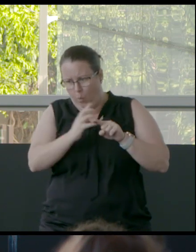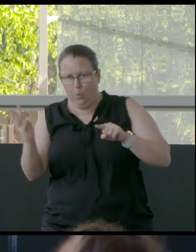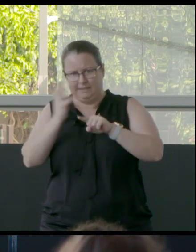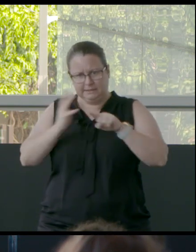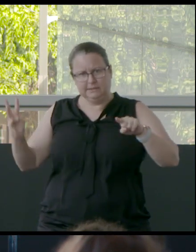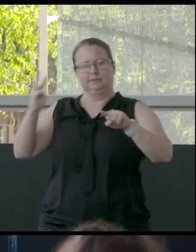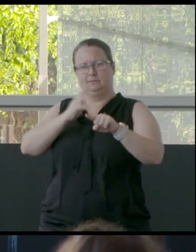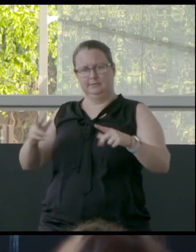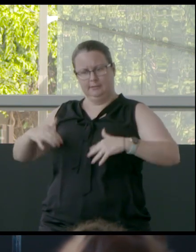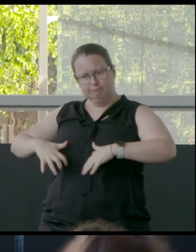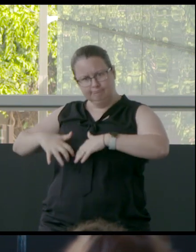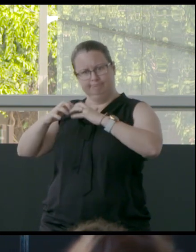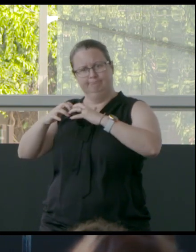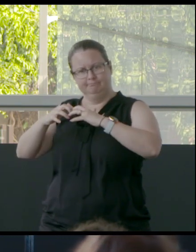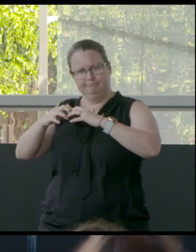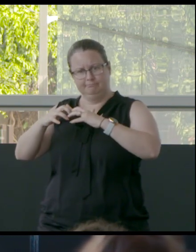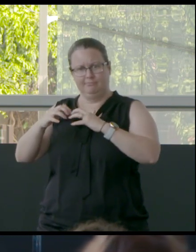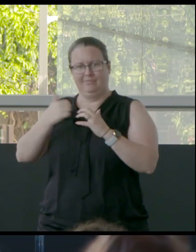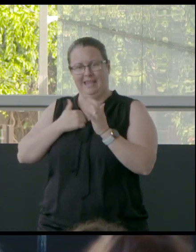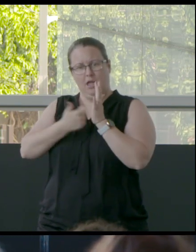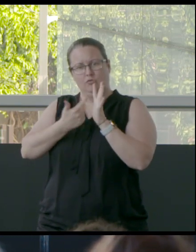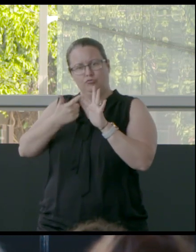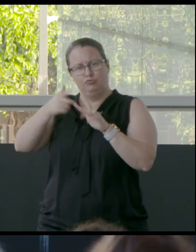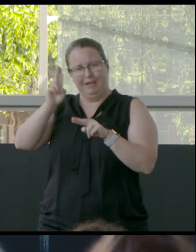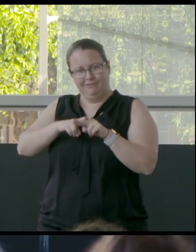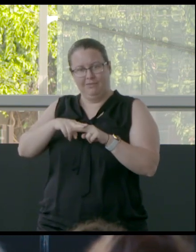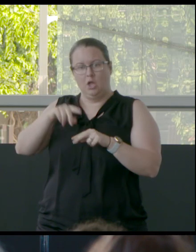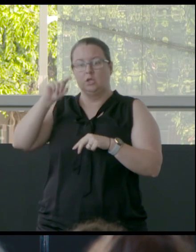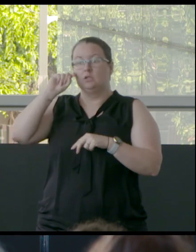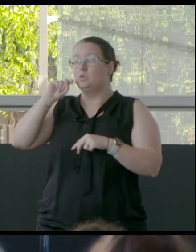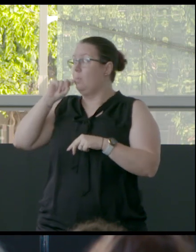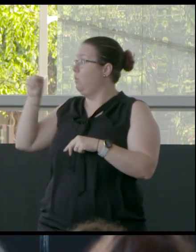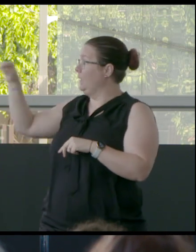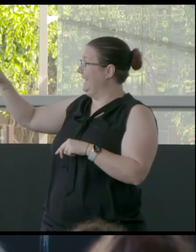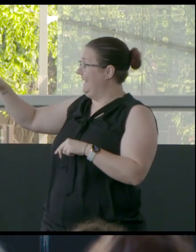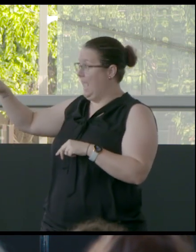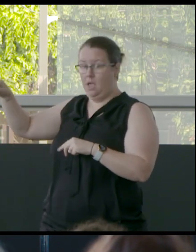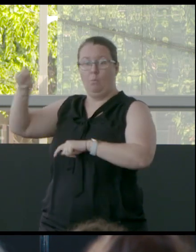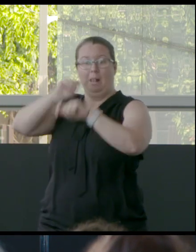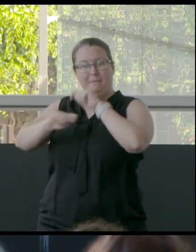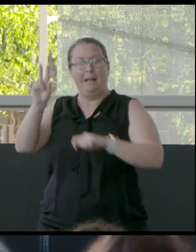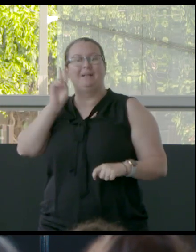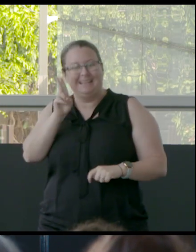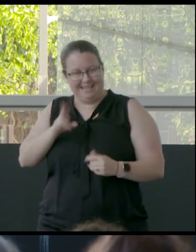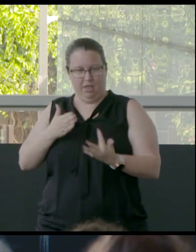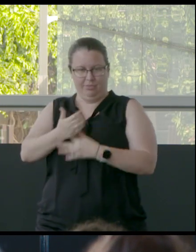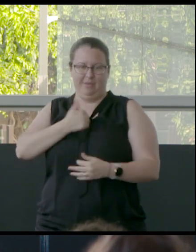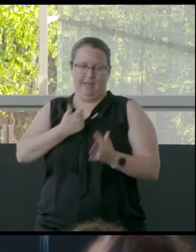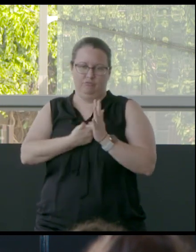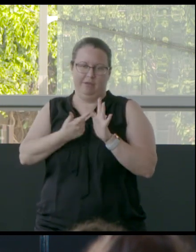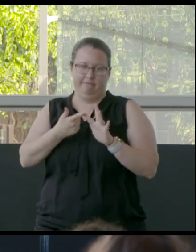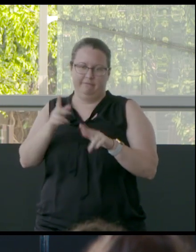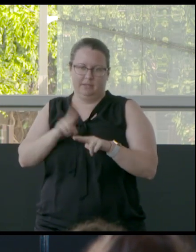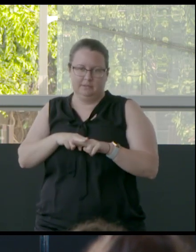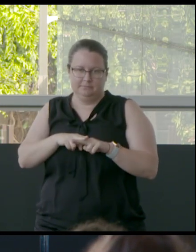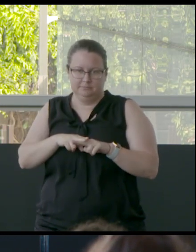rebuild those reefs so that the water that flows in here will be cleaner. You